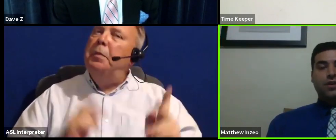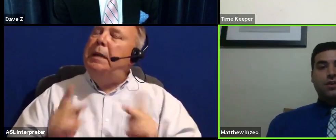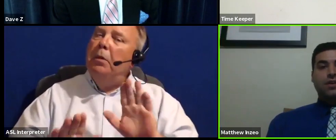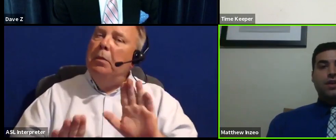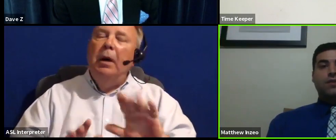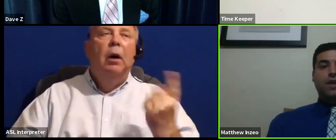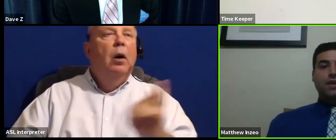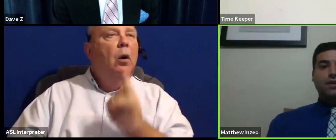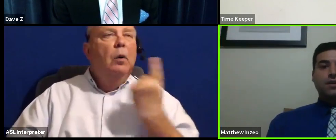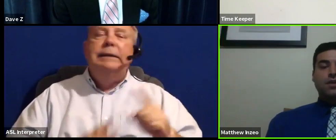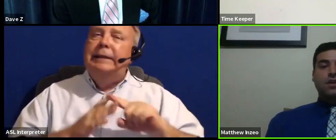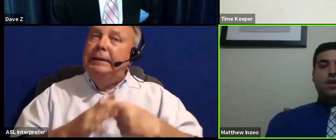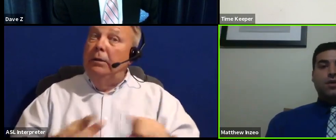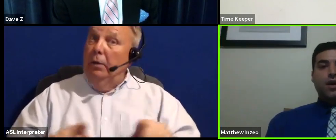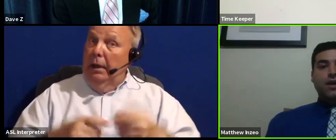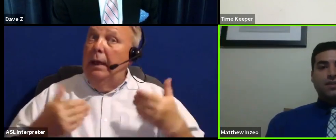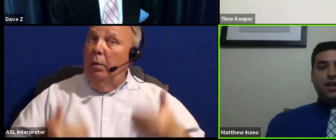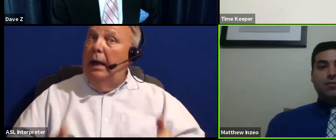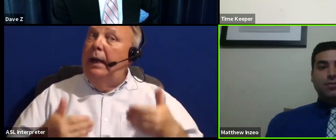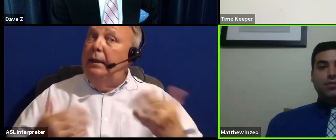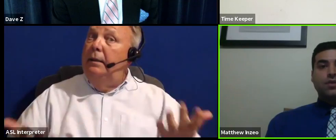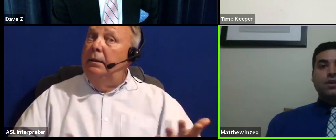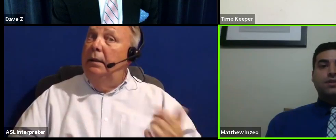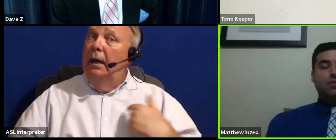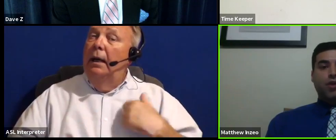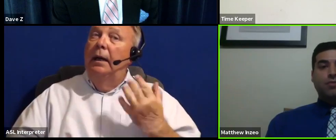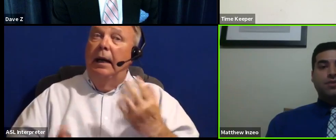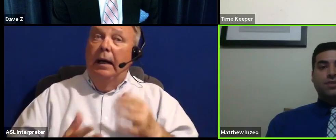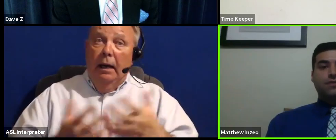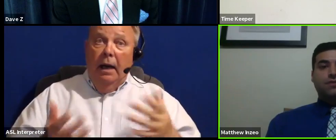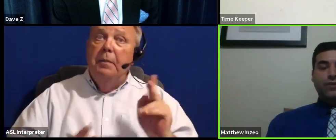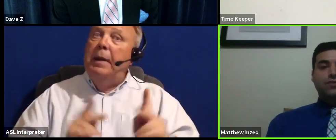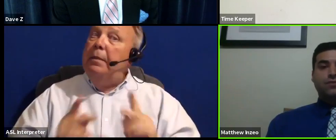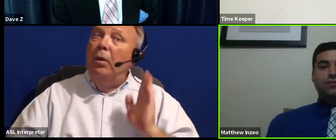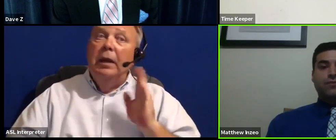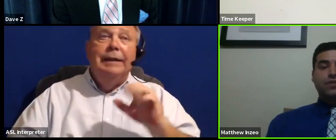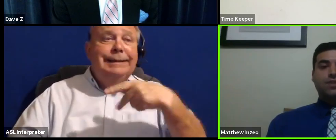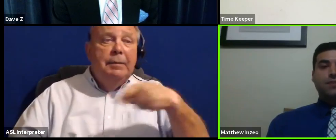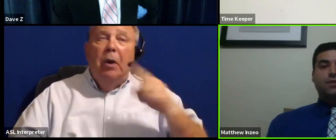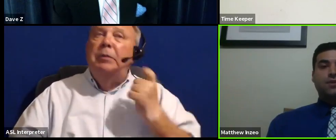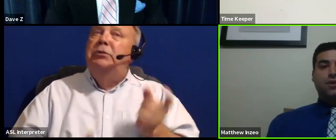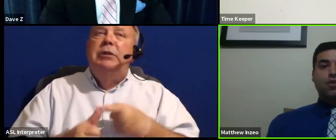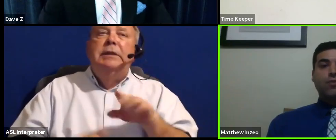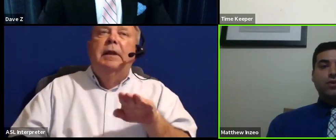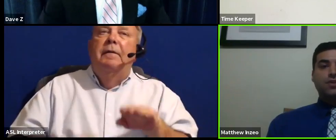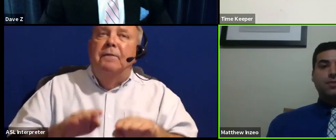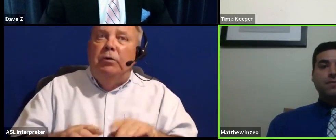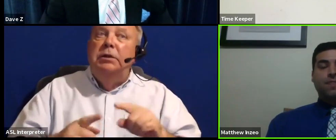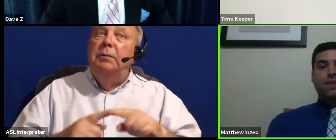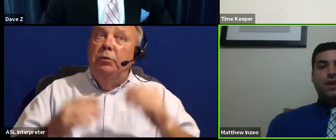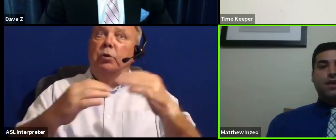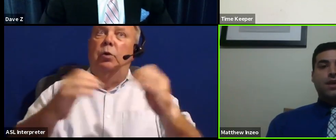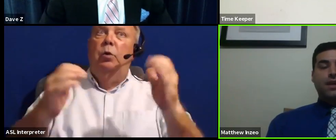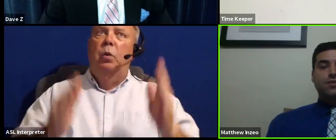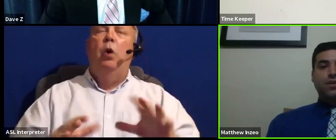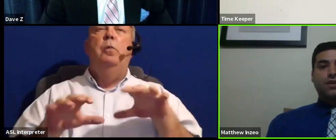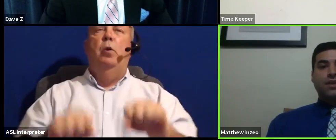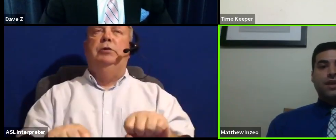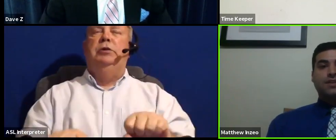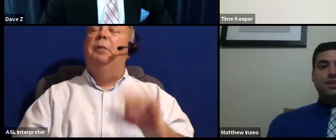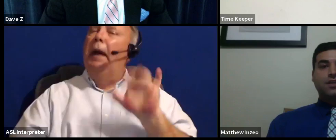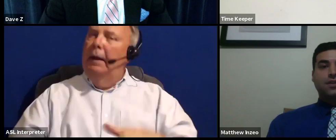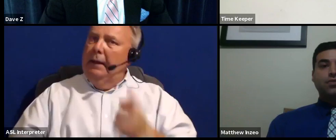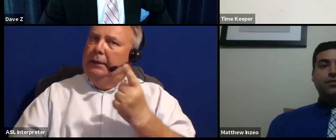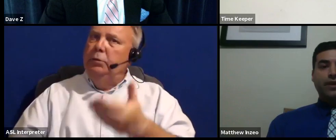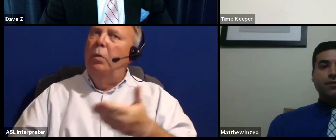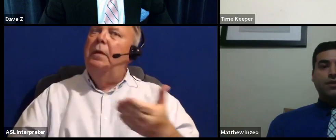getting started, like what I did, and I seen a lot of people, is the apartments is the first step to home ownership. And that's one thing